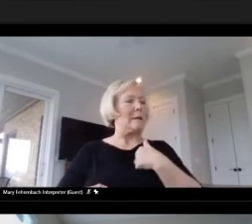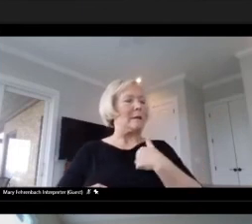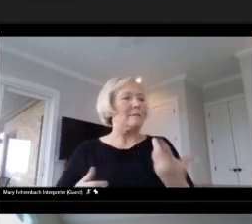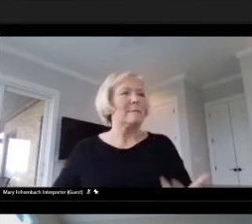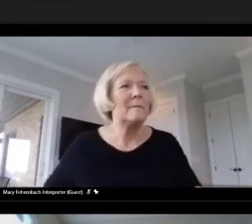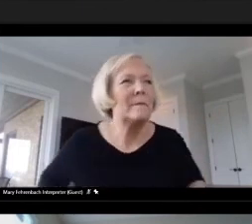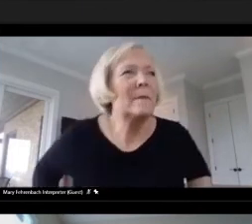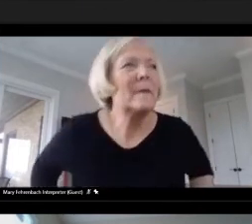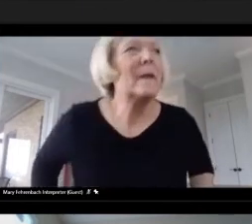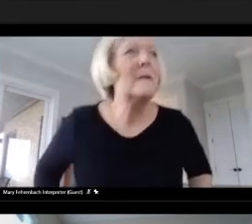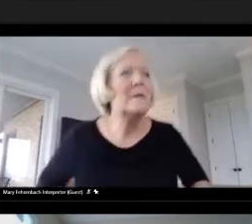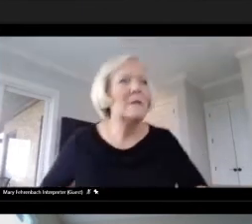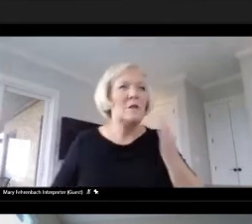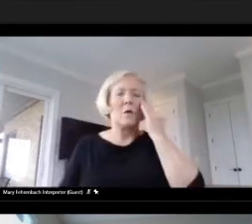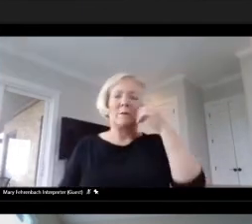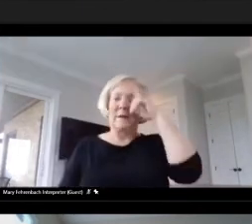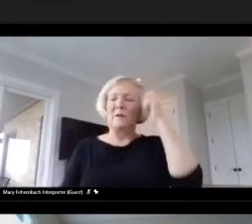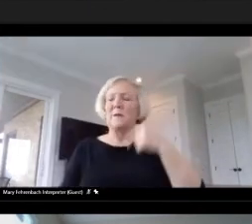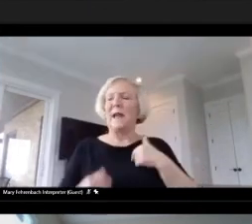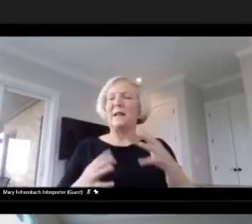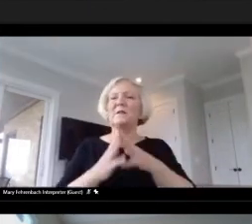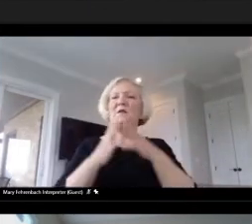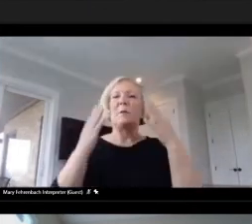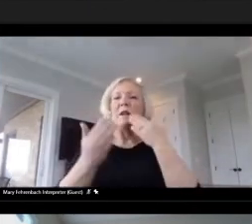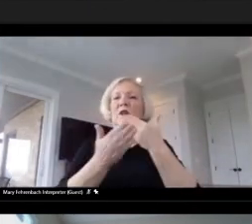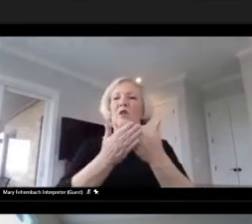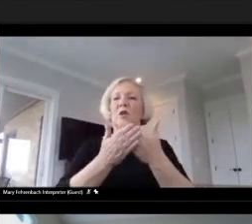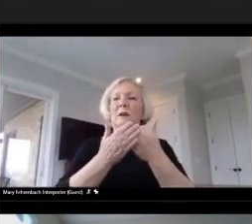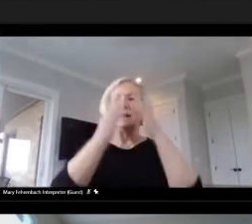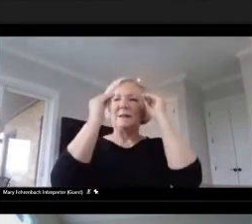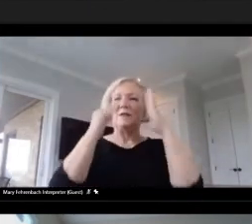because we had so many good teachers out there in the classroom.